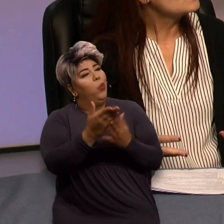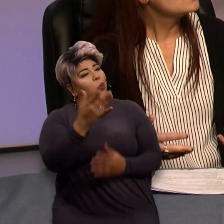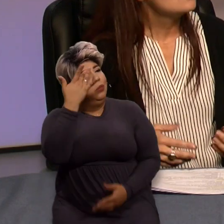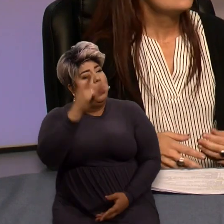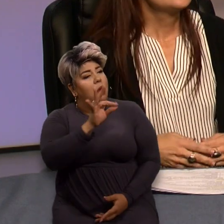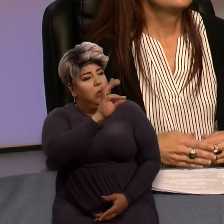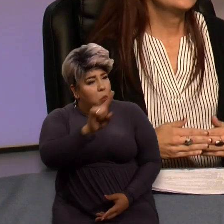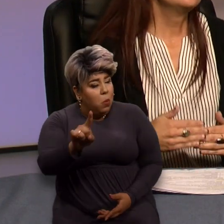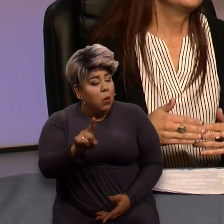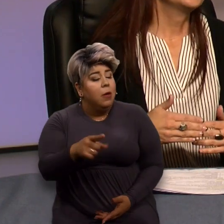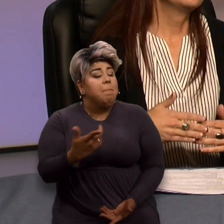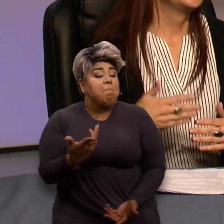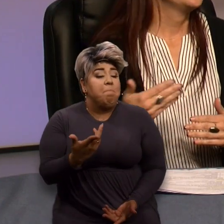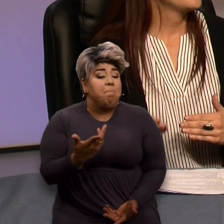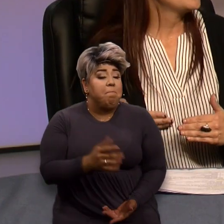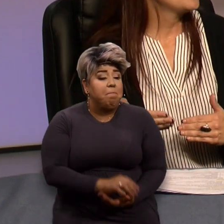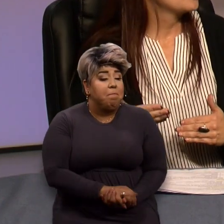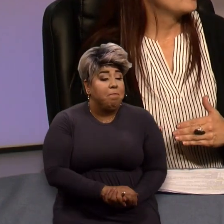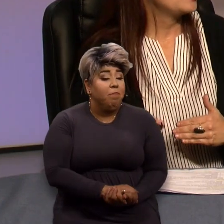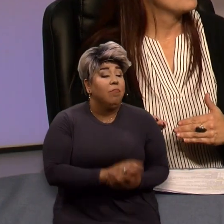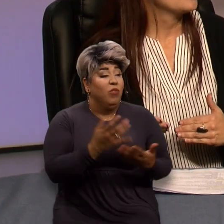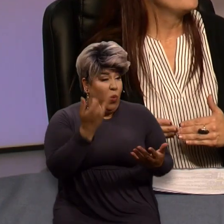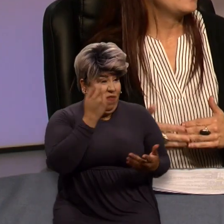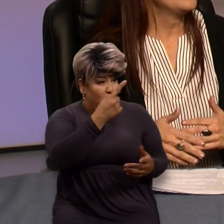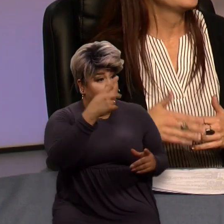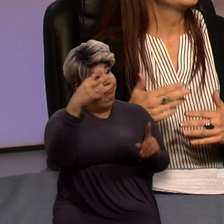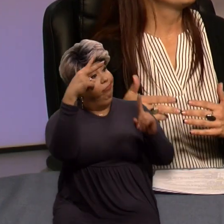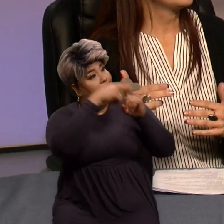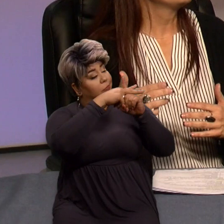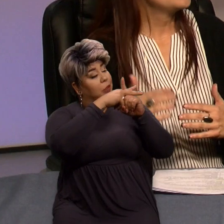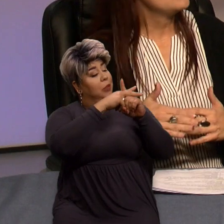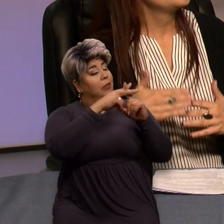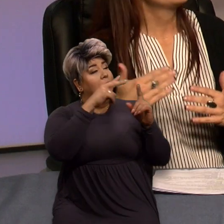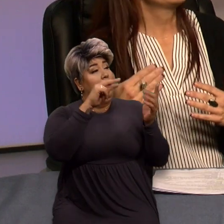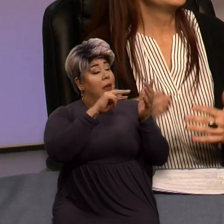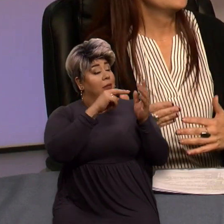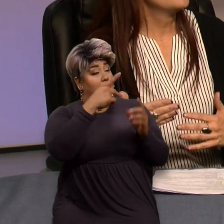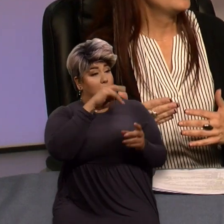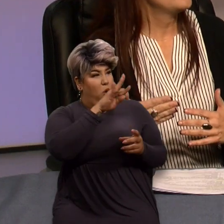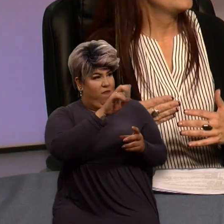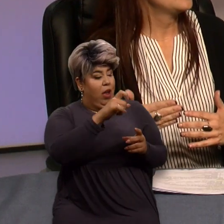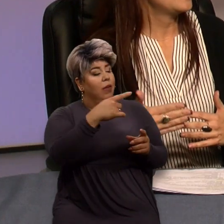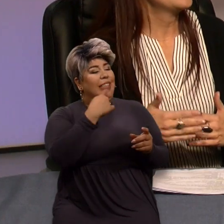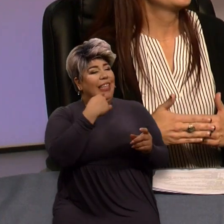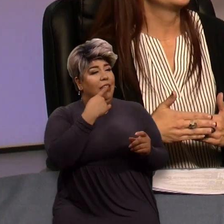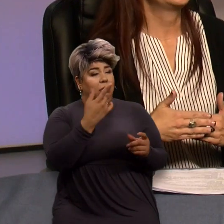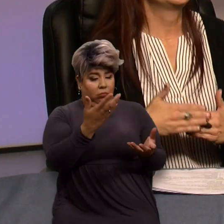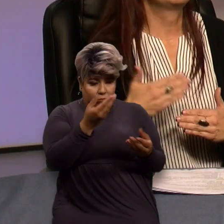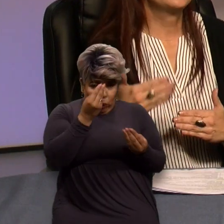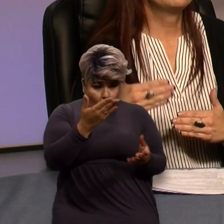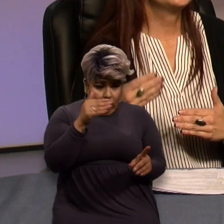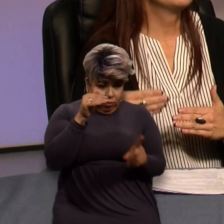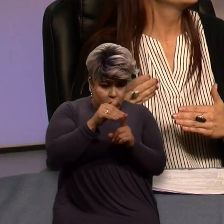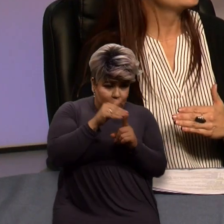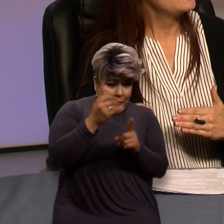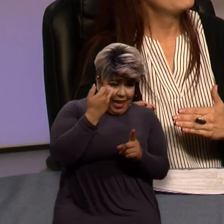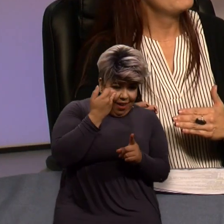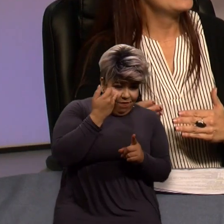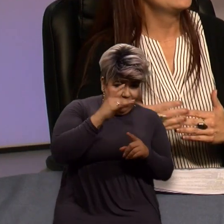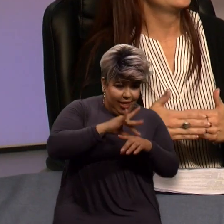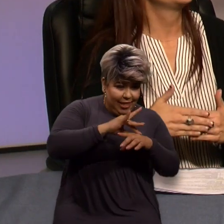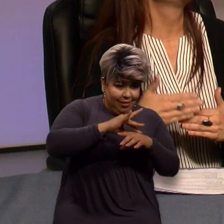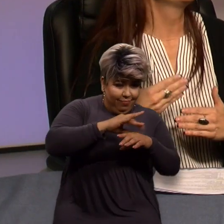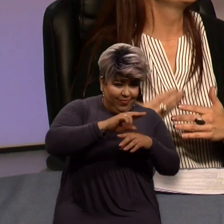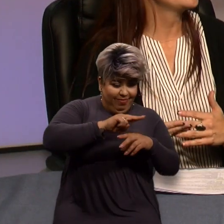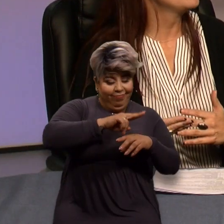disaster. So not only when you register and create your profile, does it prompt you? Do you want to be notified of a disaster? And it'll prompt you to put that